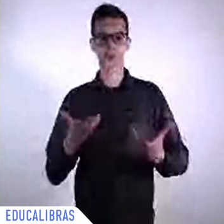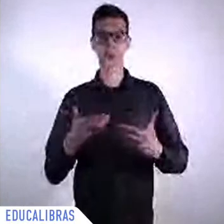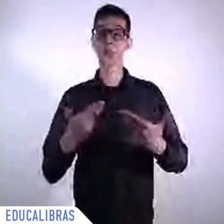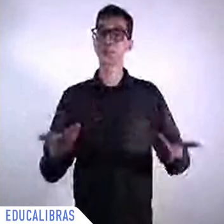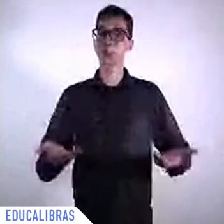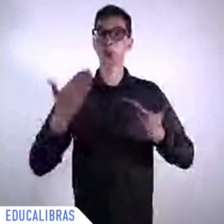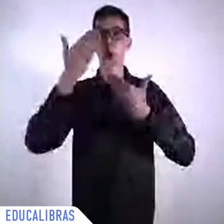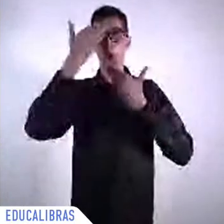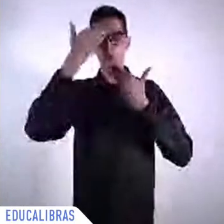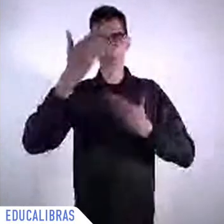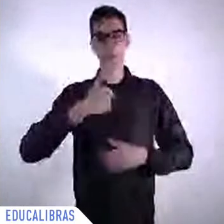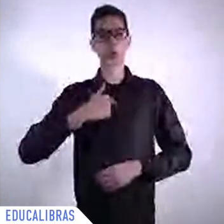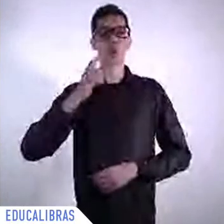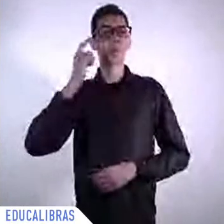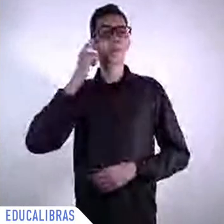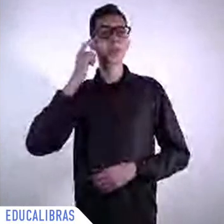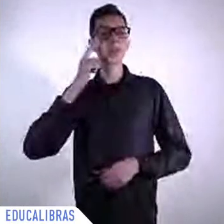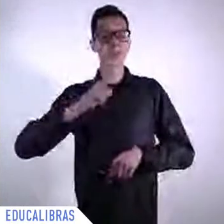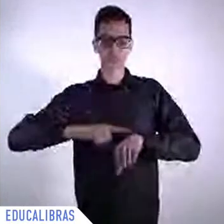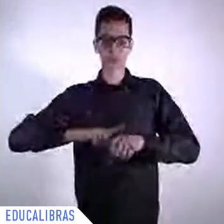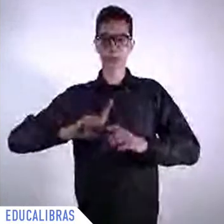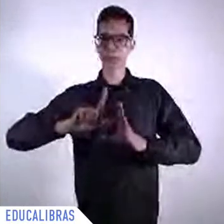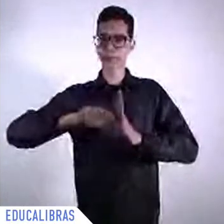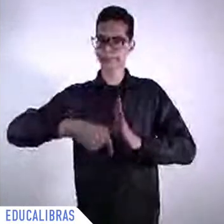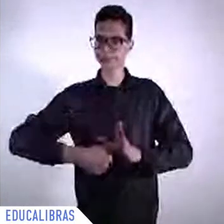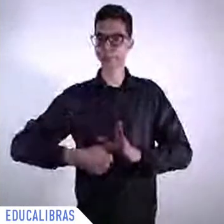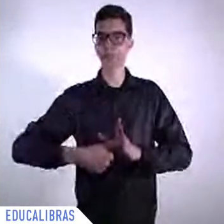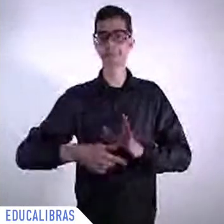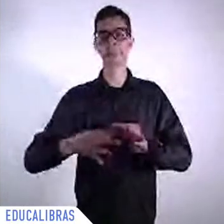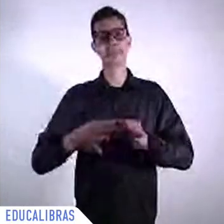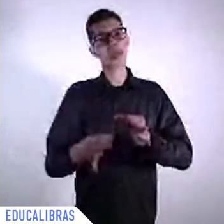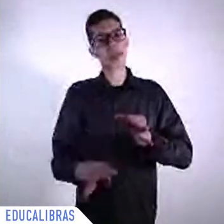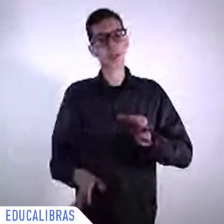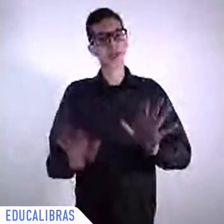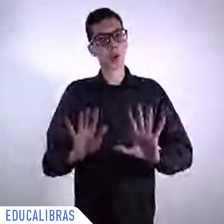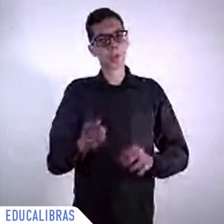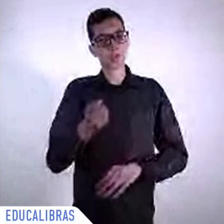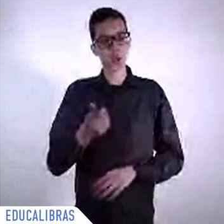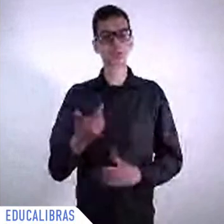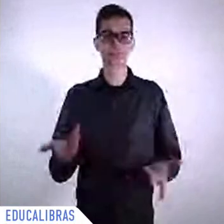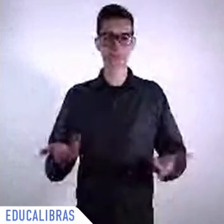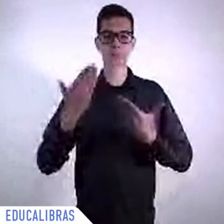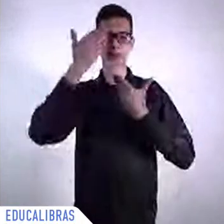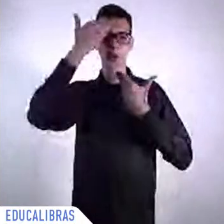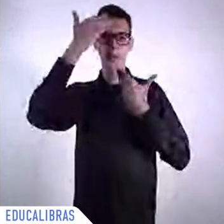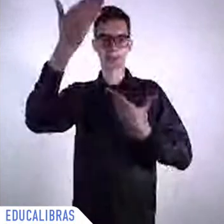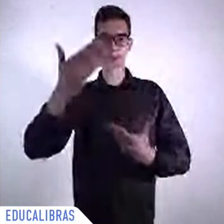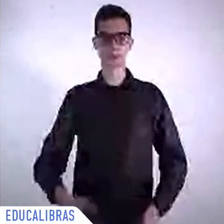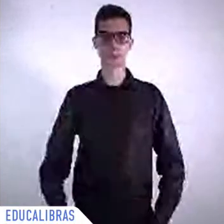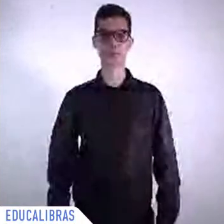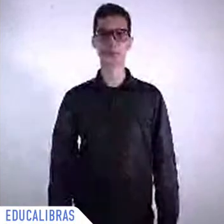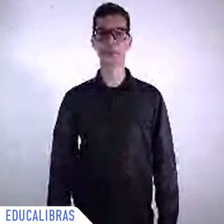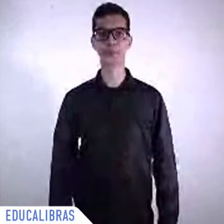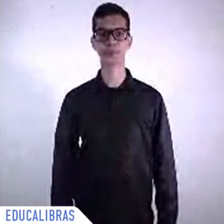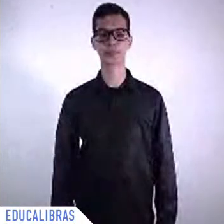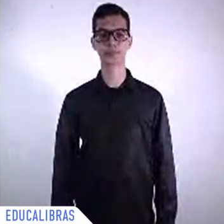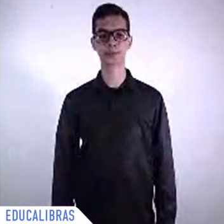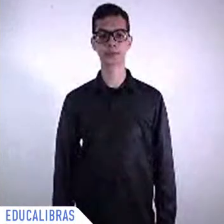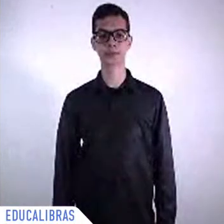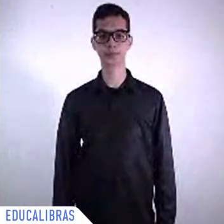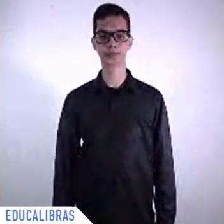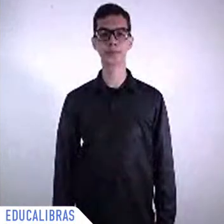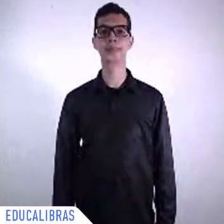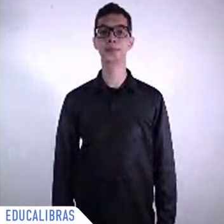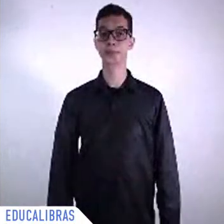No, not too much, Minister Morin, and thank you for your limited optimism, however limited it might be. We take it. We need it